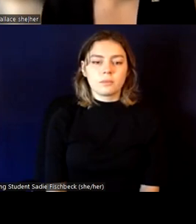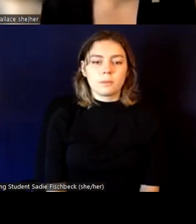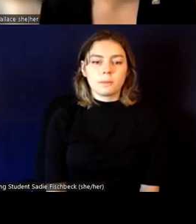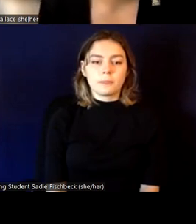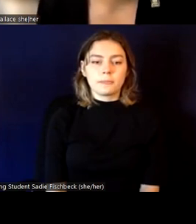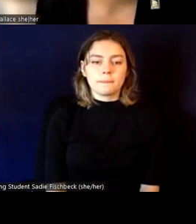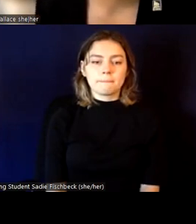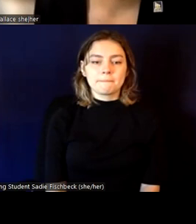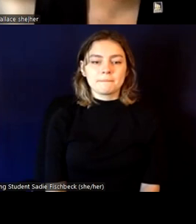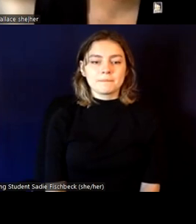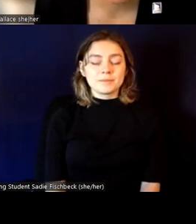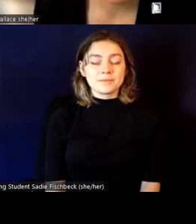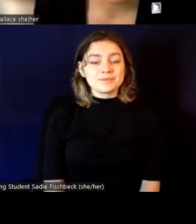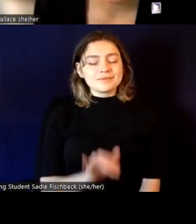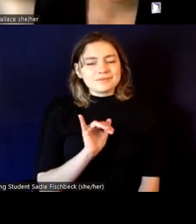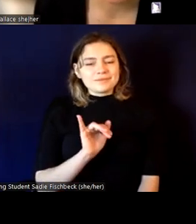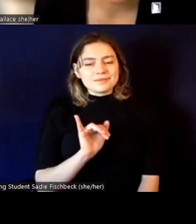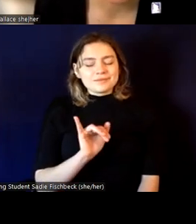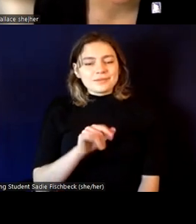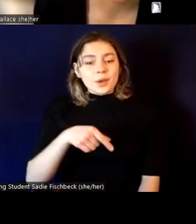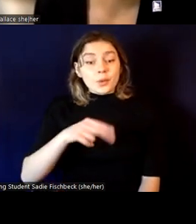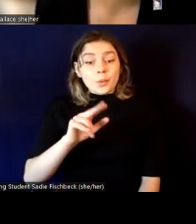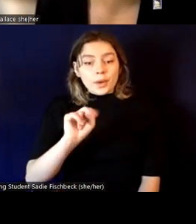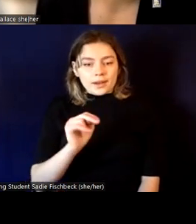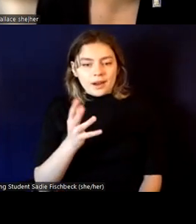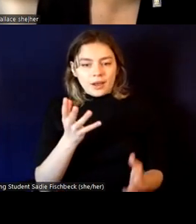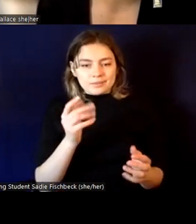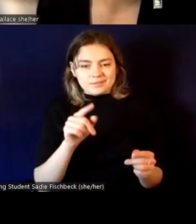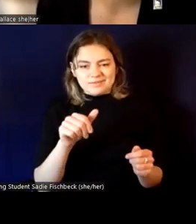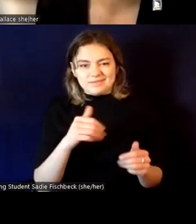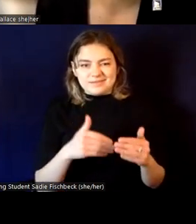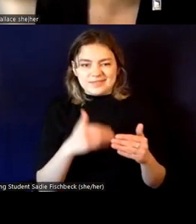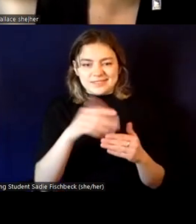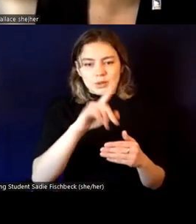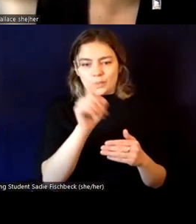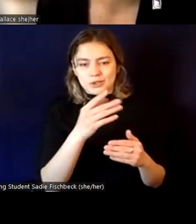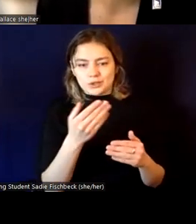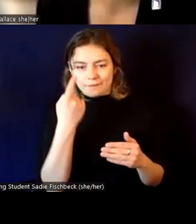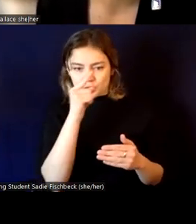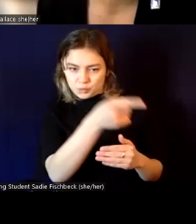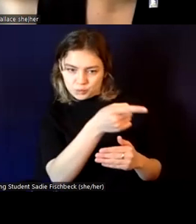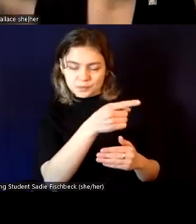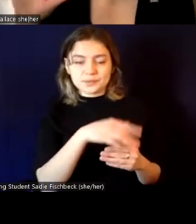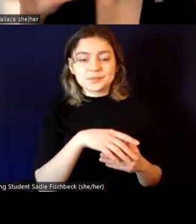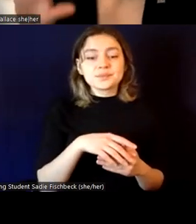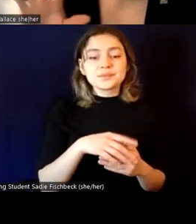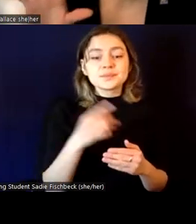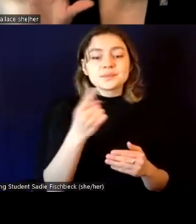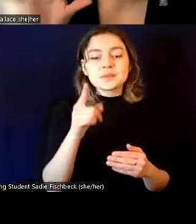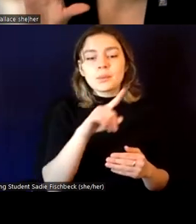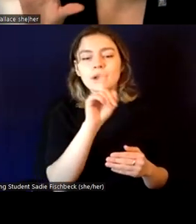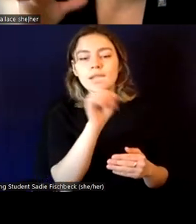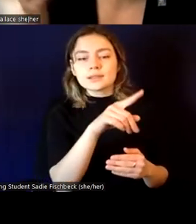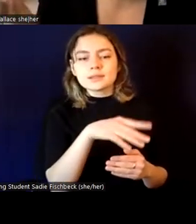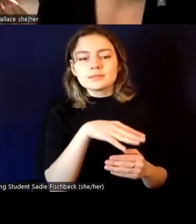And so Quinn, I, I'm going to direct our next question to you. Terry, maybe some people saw in the, chat asked some questions related